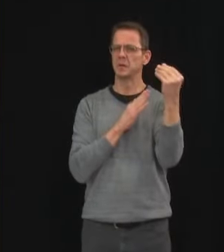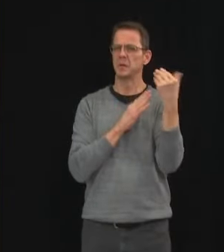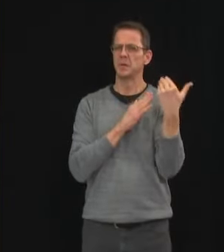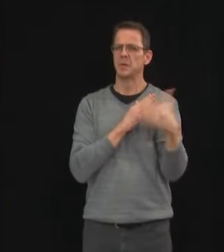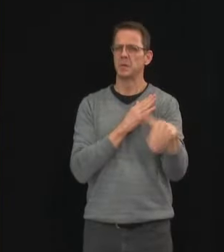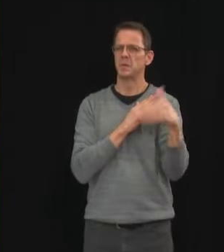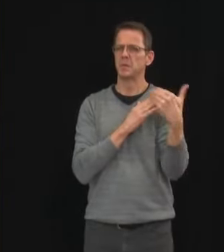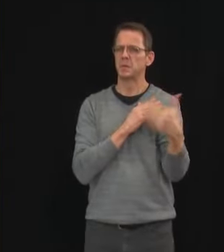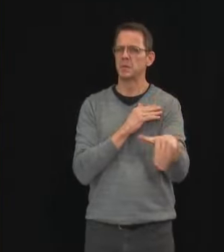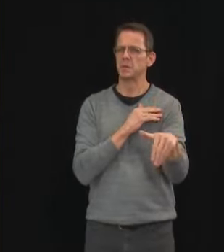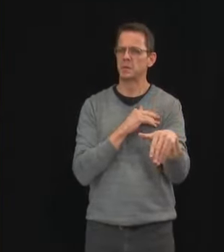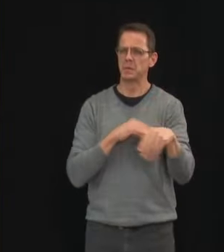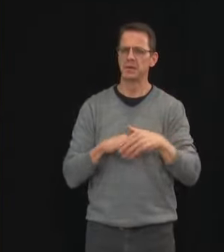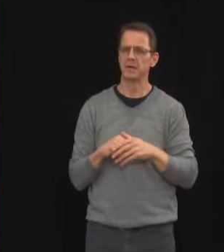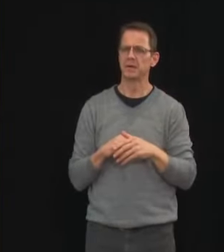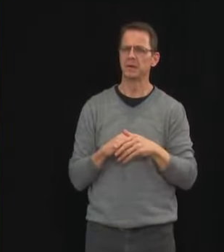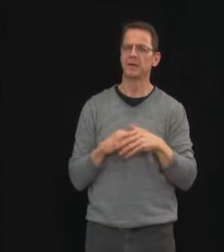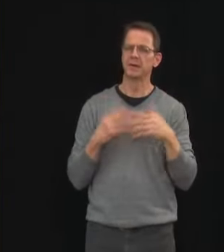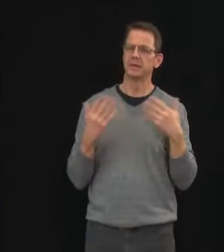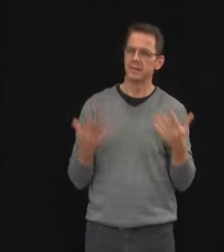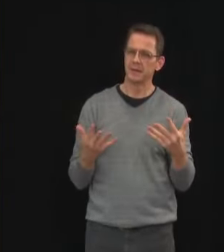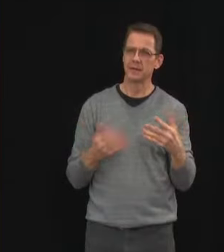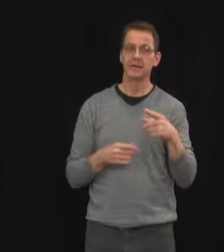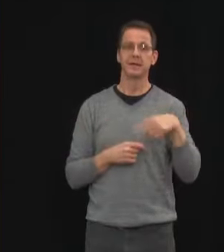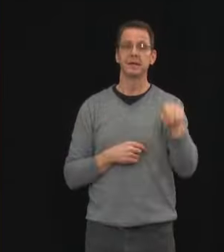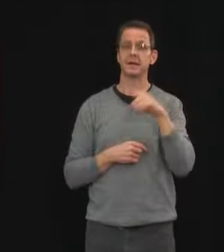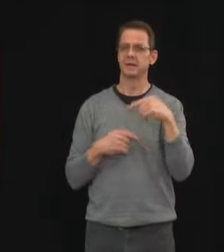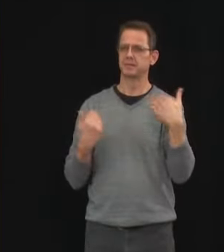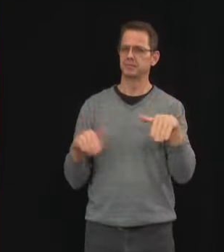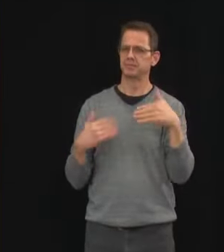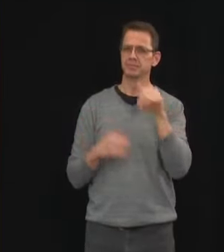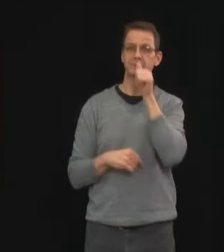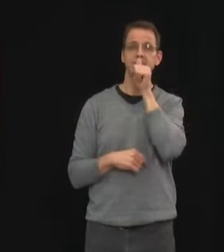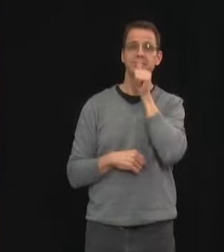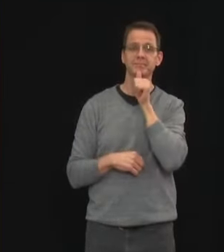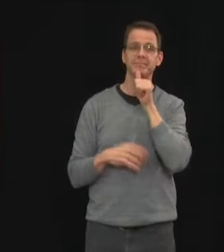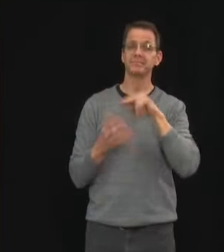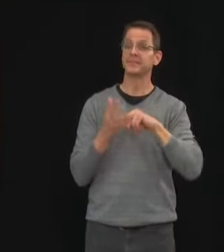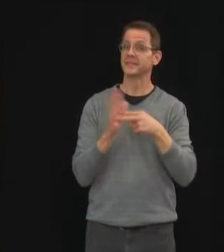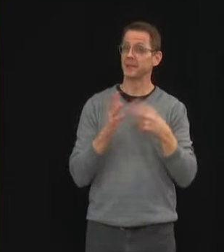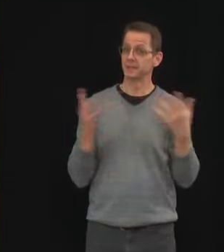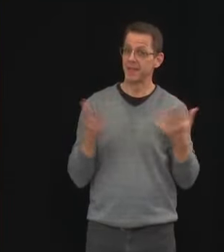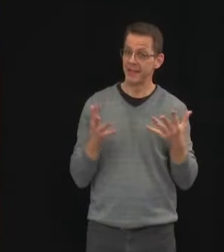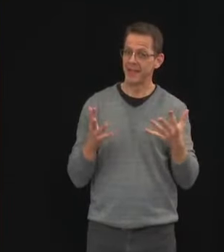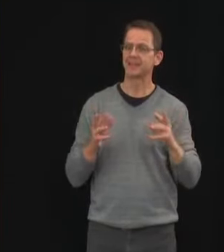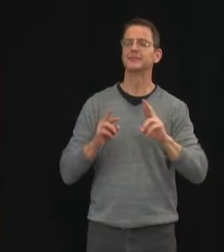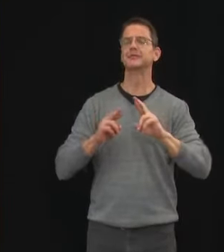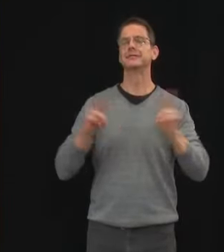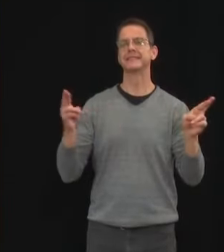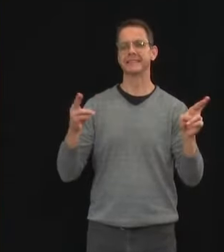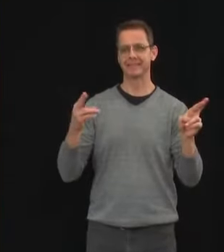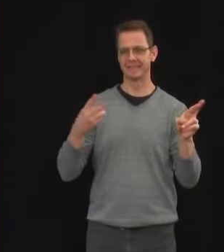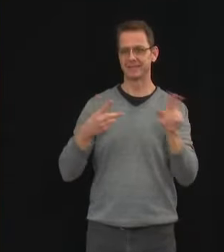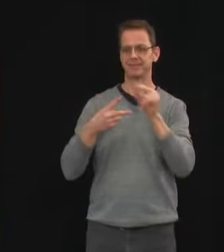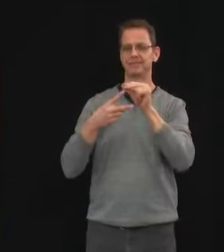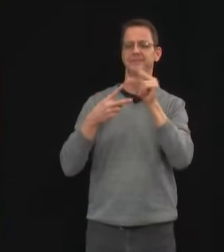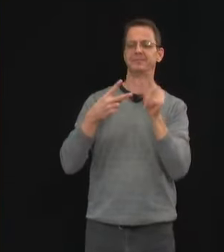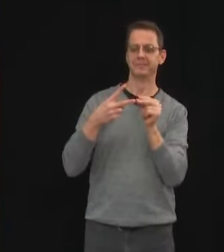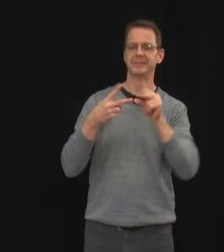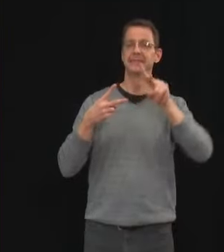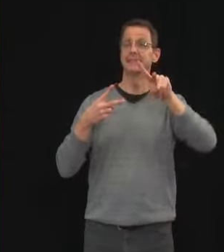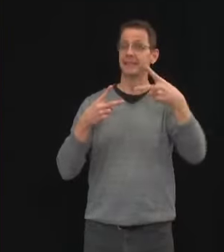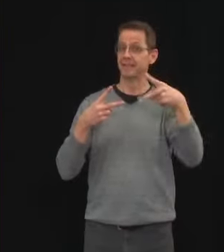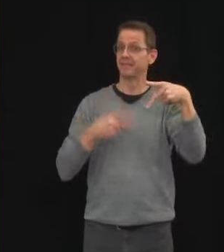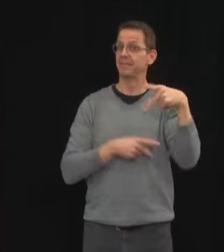take another step forward today. COVID-19 is still here and it is still very much a threat to our health and